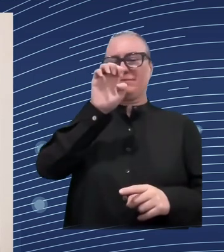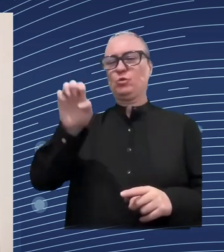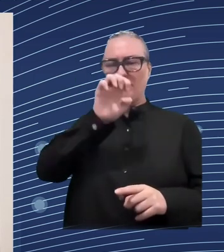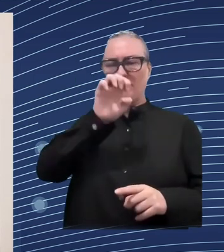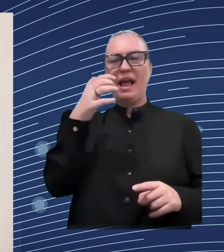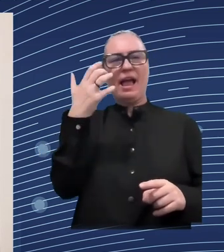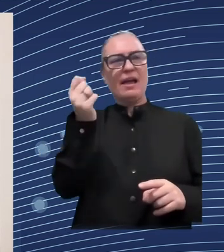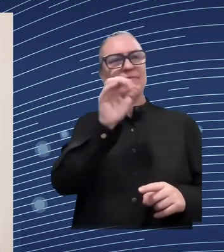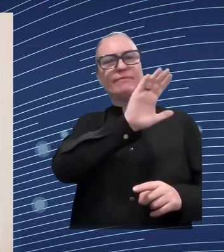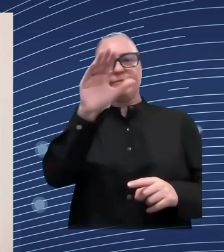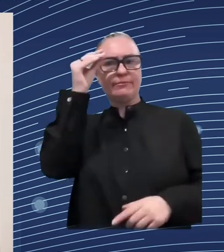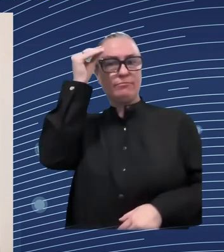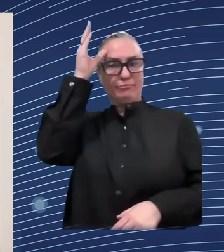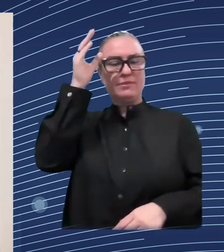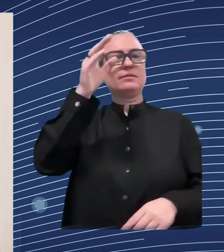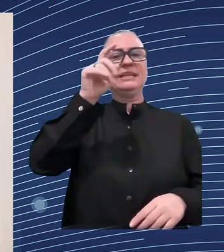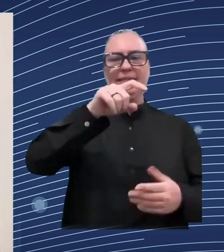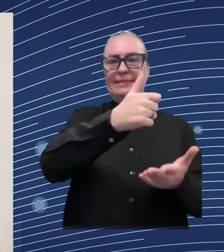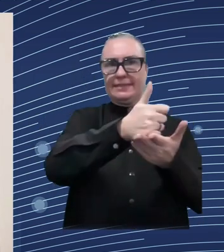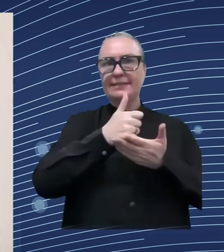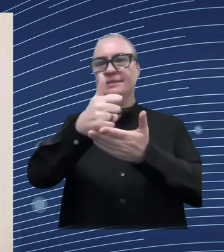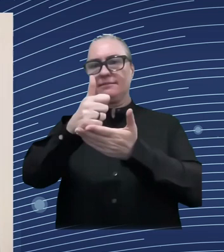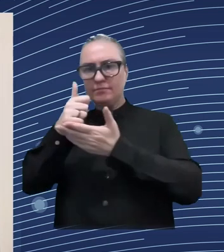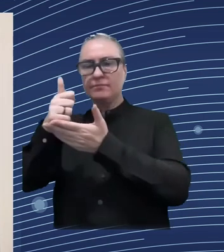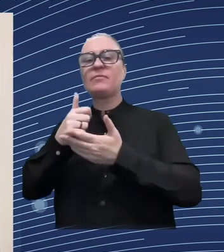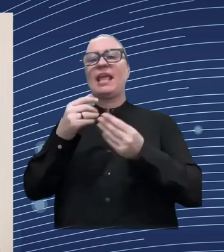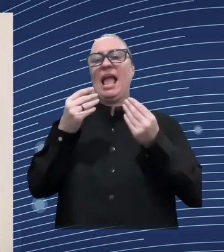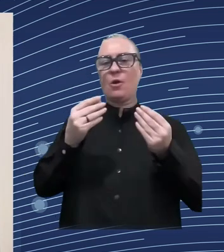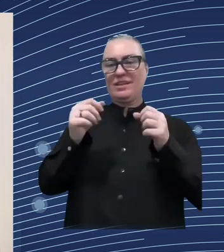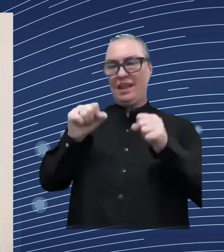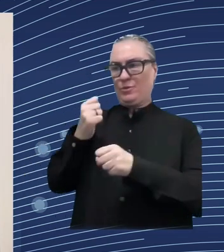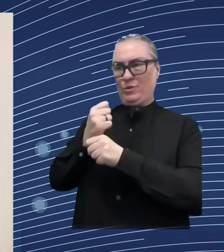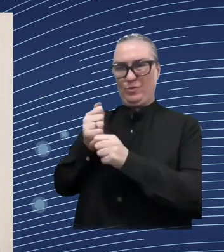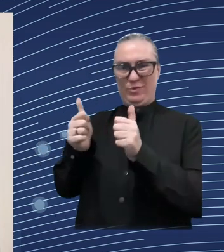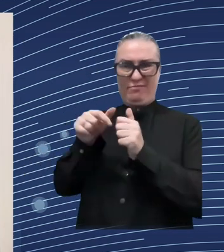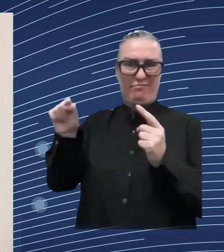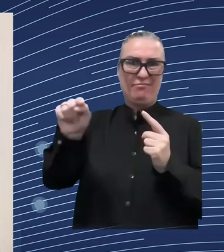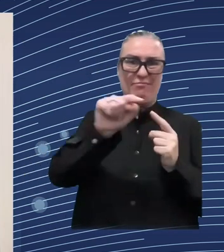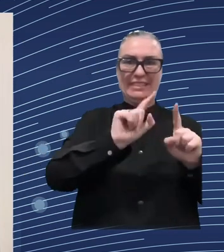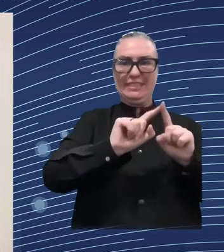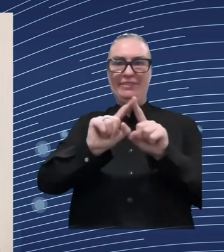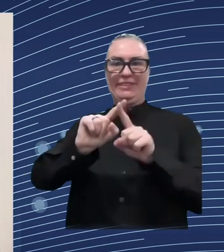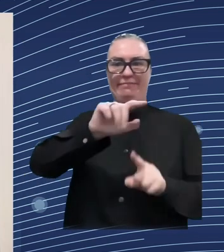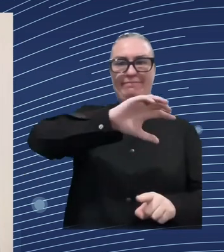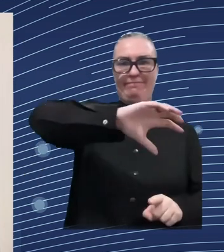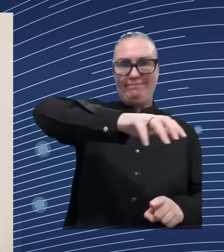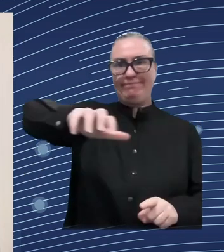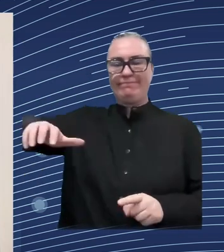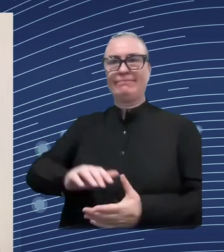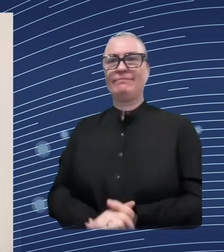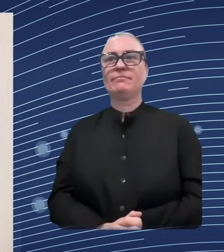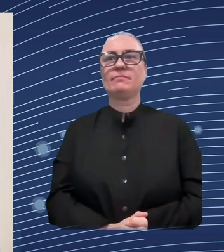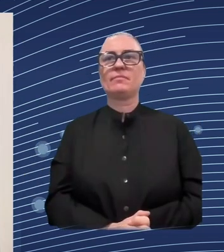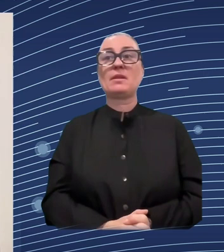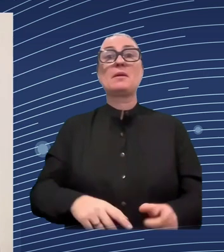really the technical know-how to ensure that we apply the good global practices but also to enable us to leapfrog